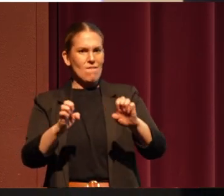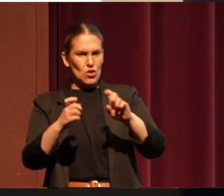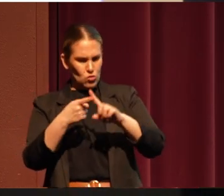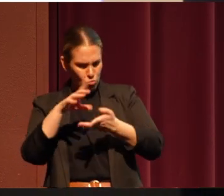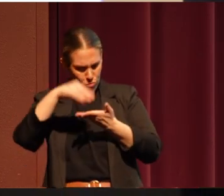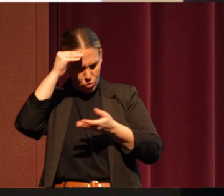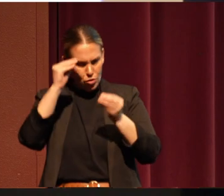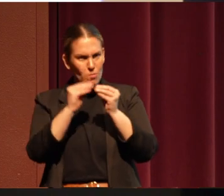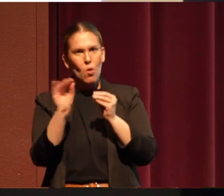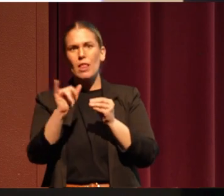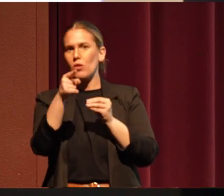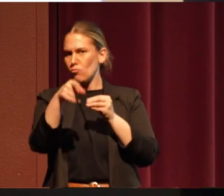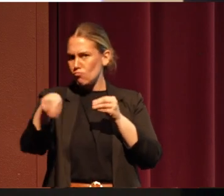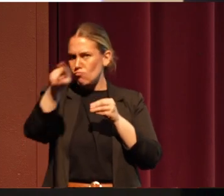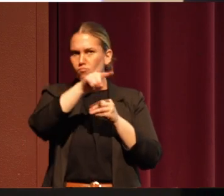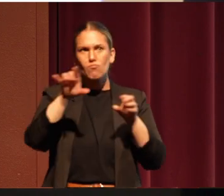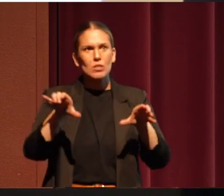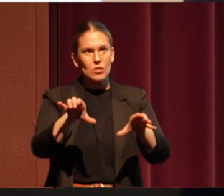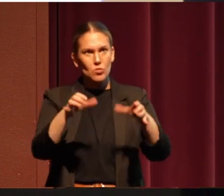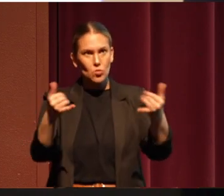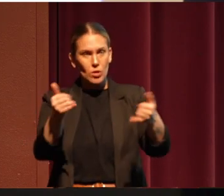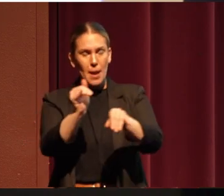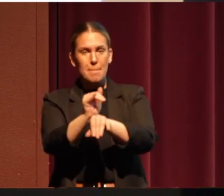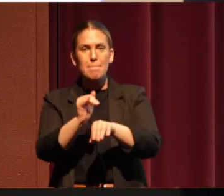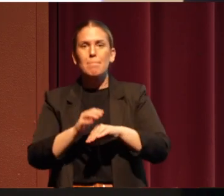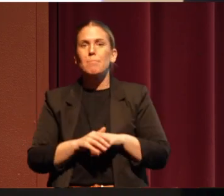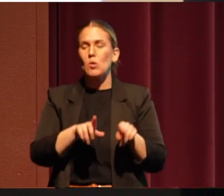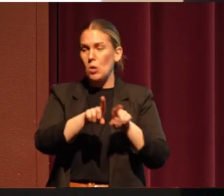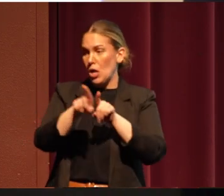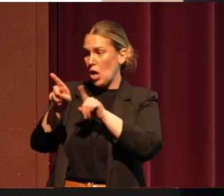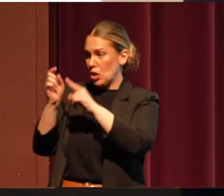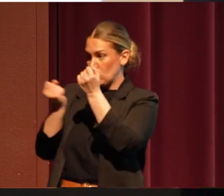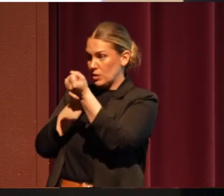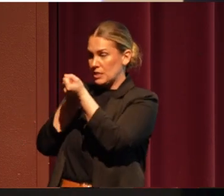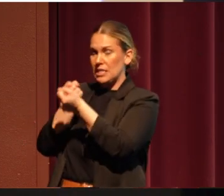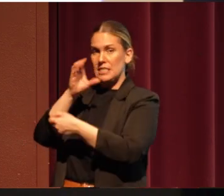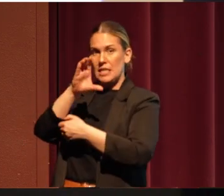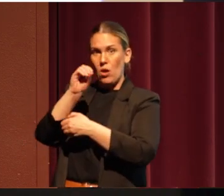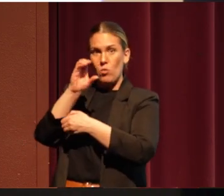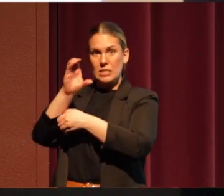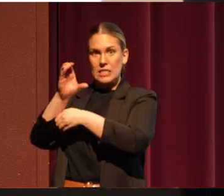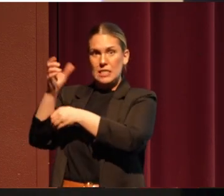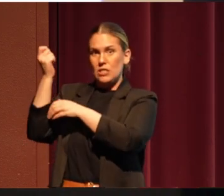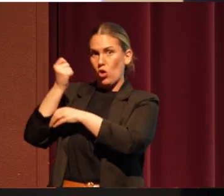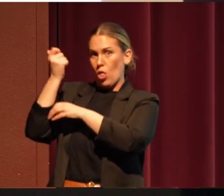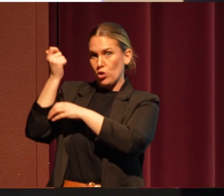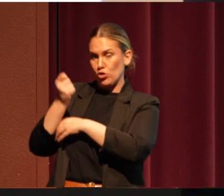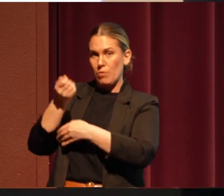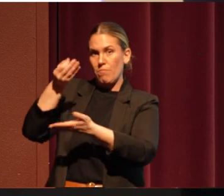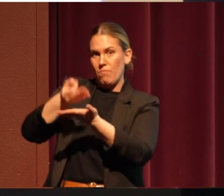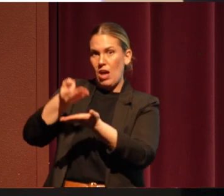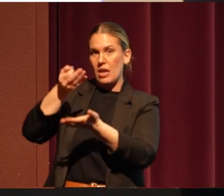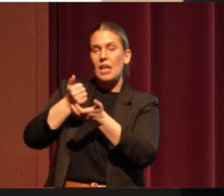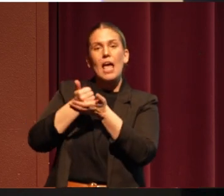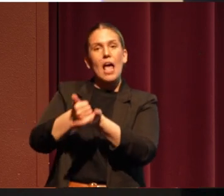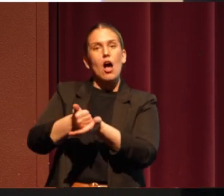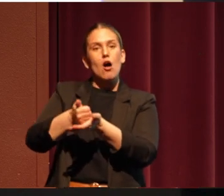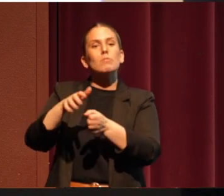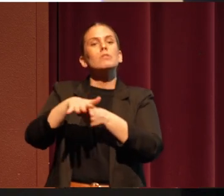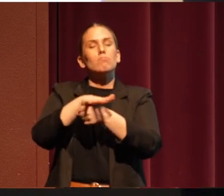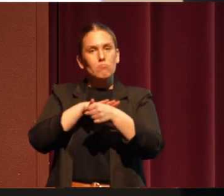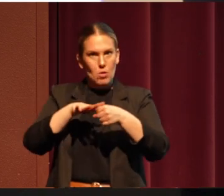tonight. And you can also assist the COCC Native American Scholarship Fund that helps local natives go to